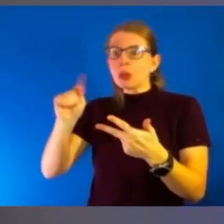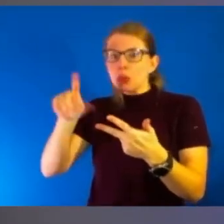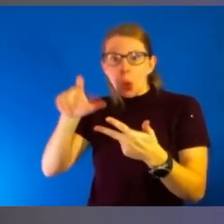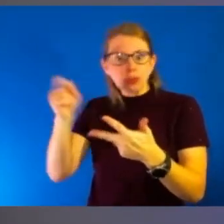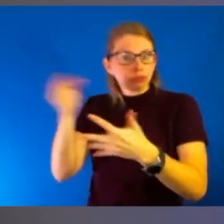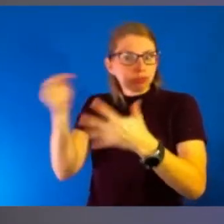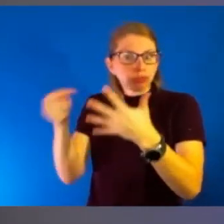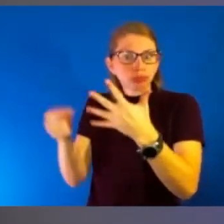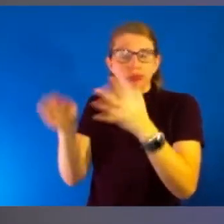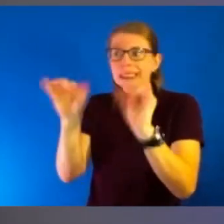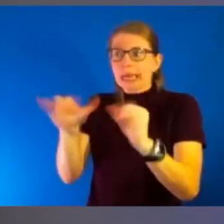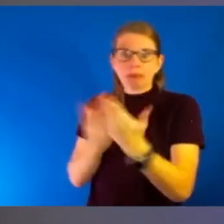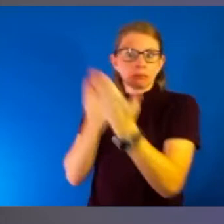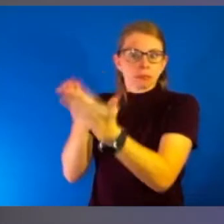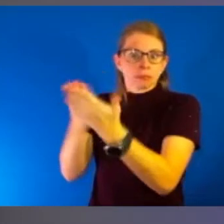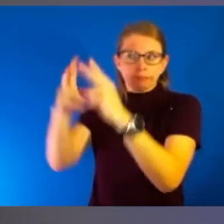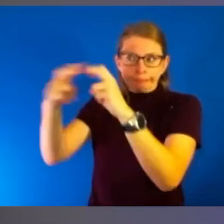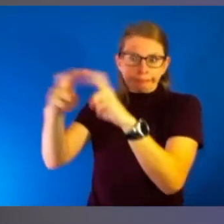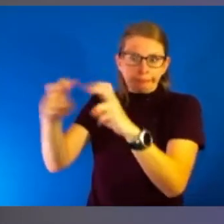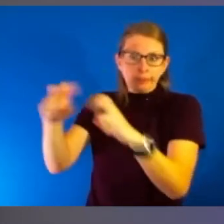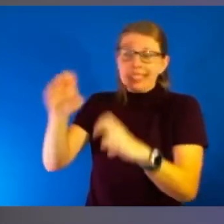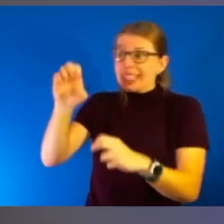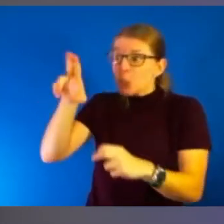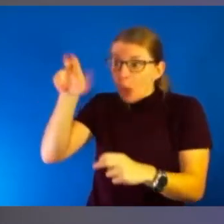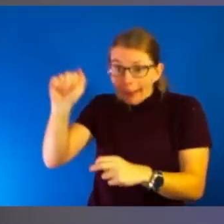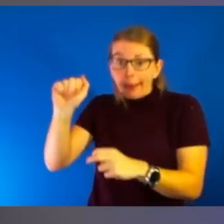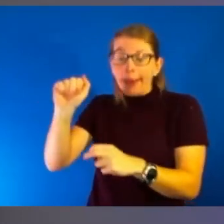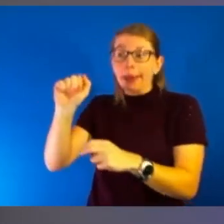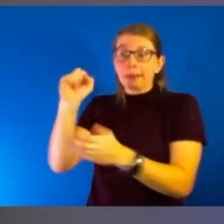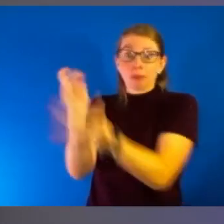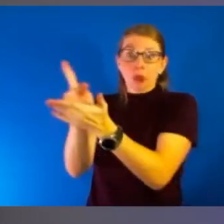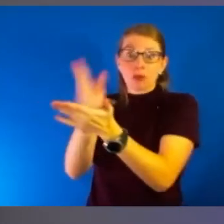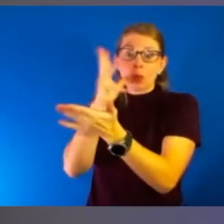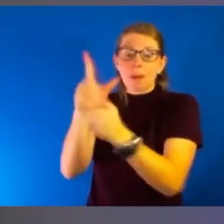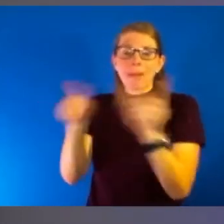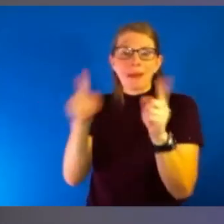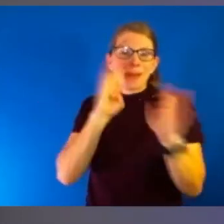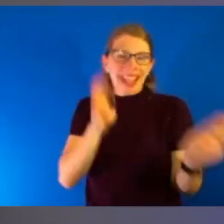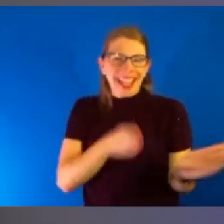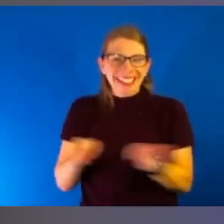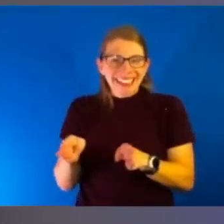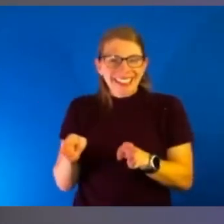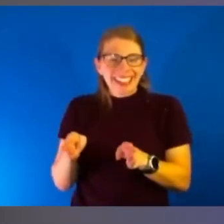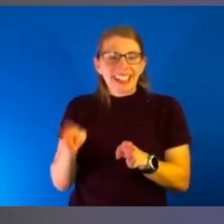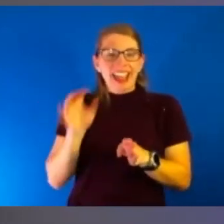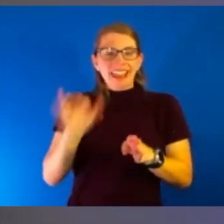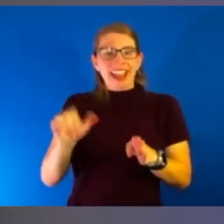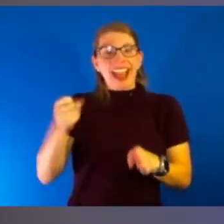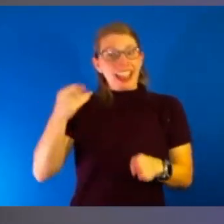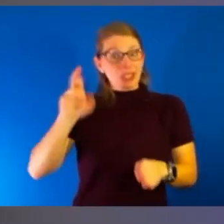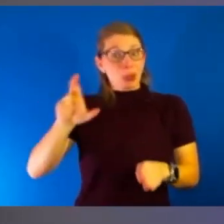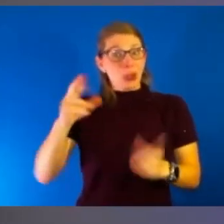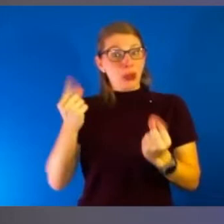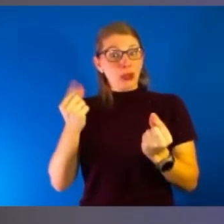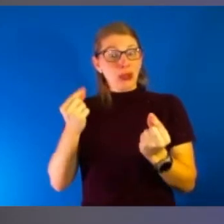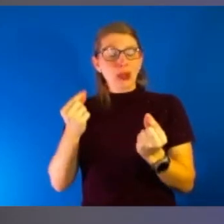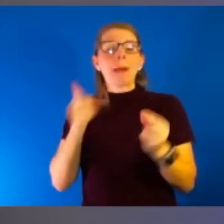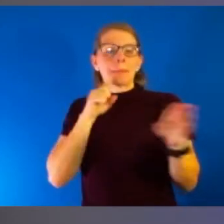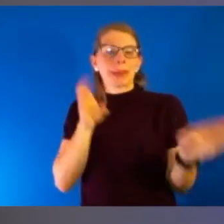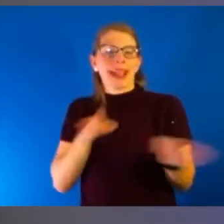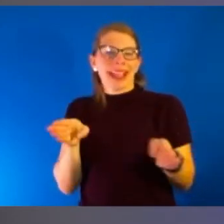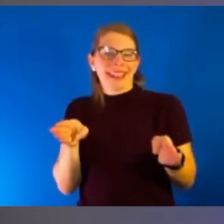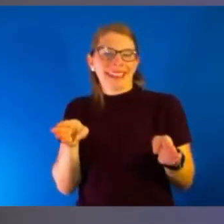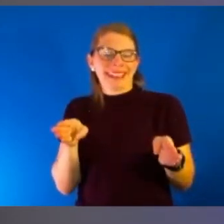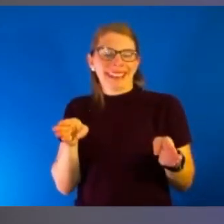are, however, we don't know when that EUA is going to be issued, but we're planning. And that's one of the things that Asper does is really works like,